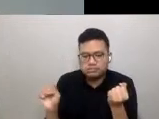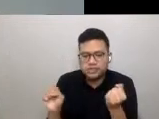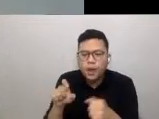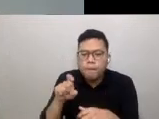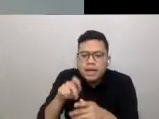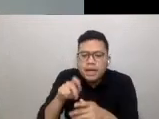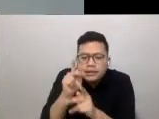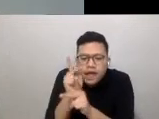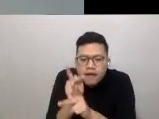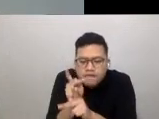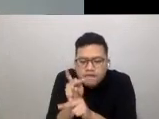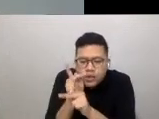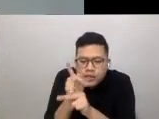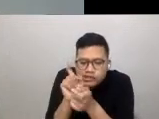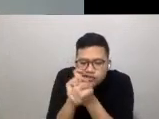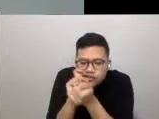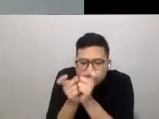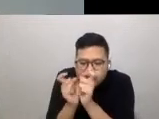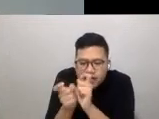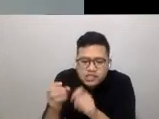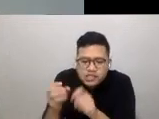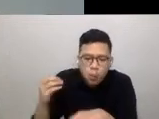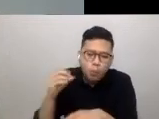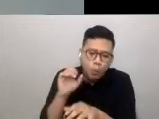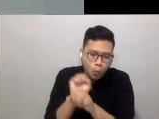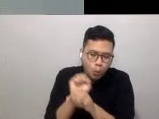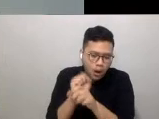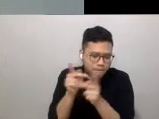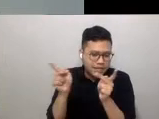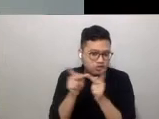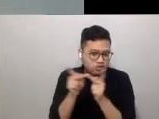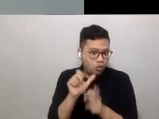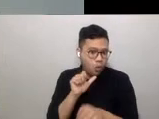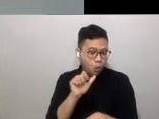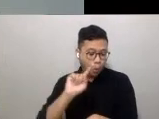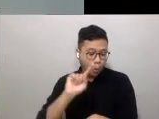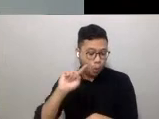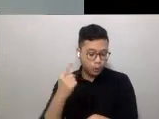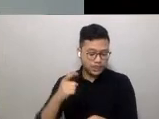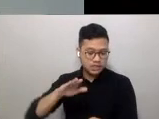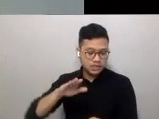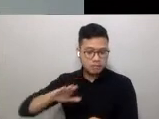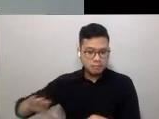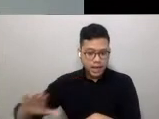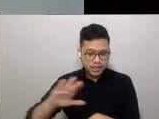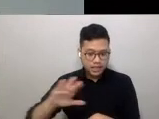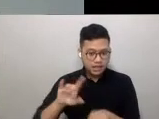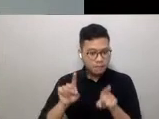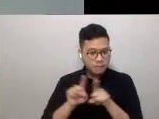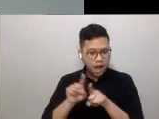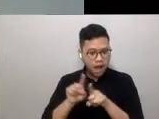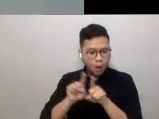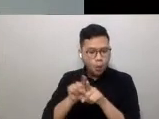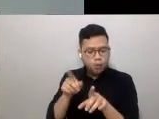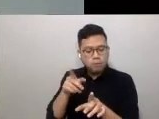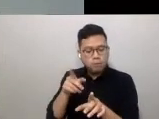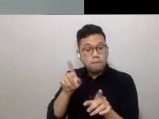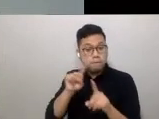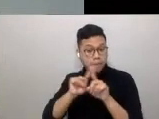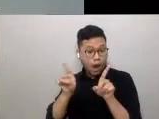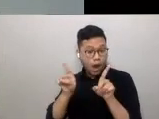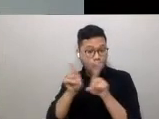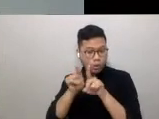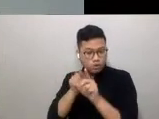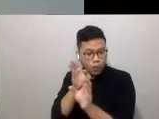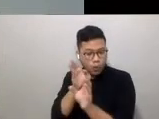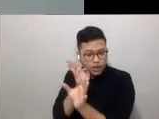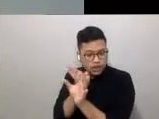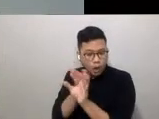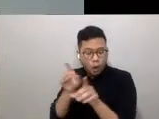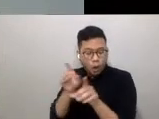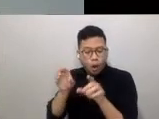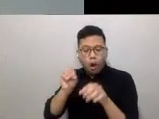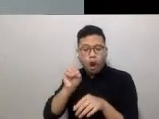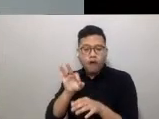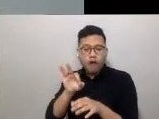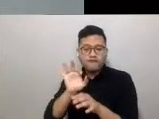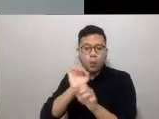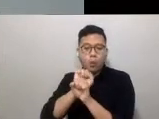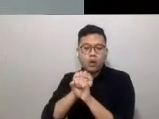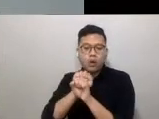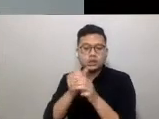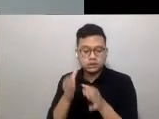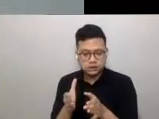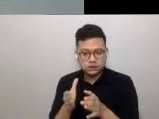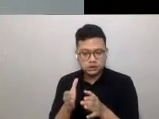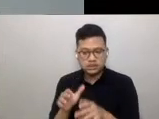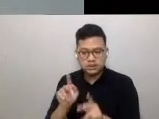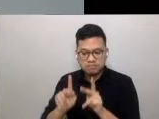recalibrate the workplace, not just in terms of space, but also the psychological well-being of the employee. Those